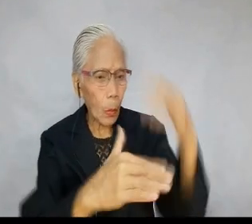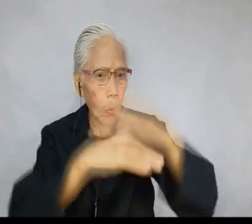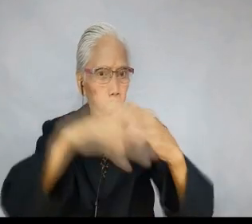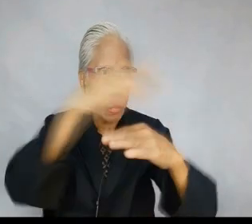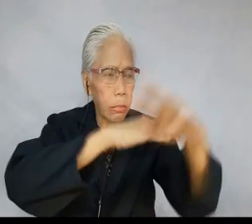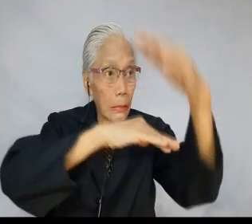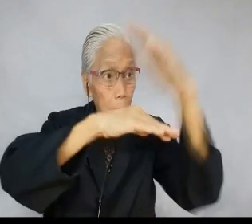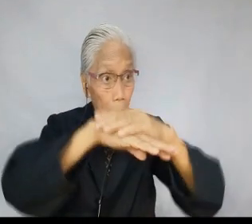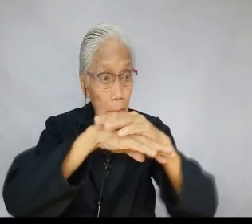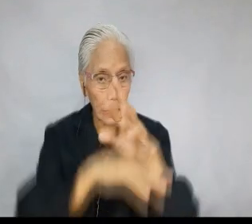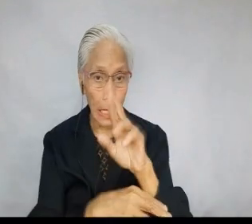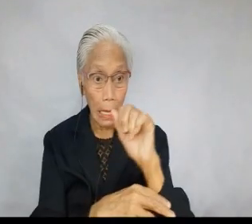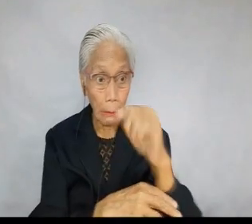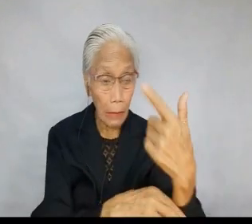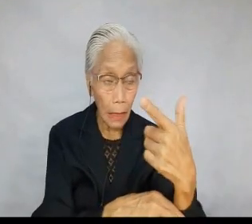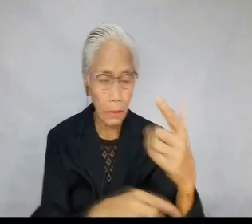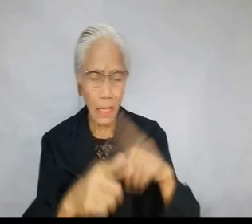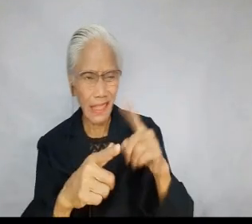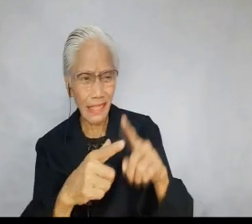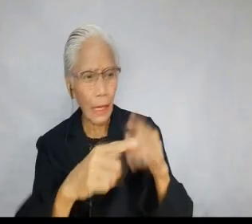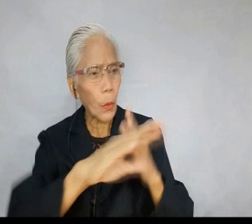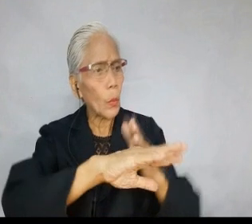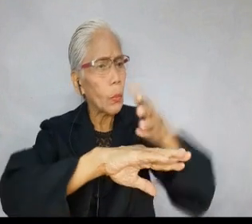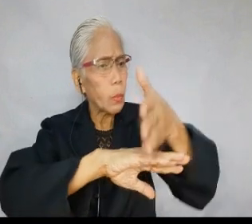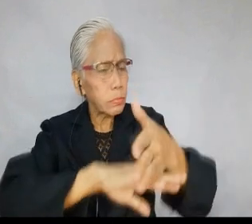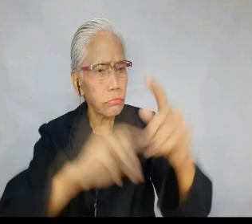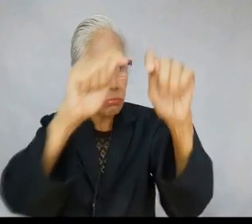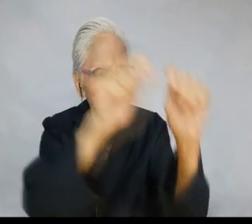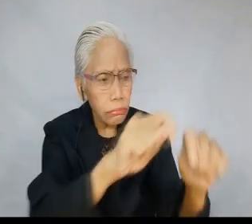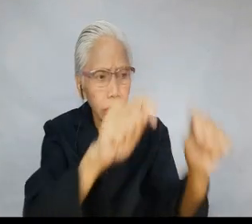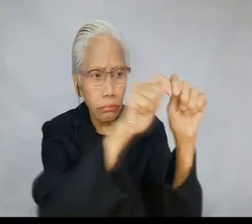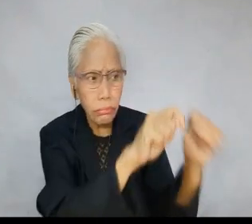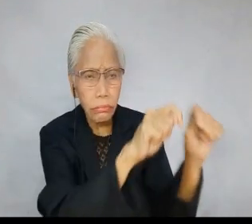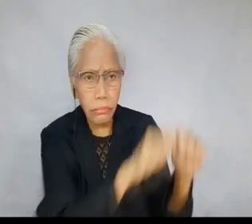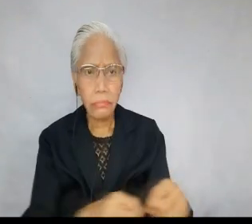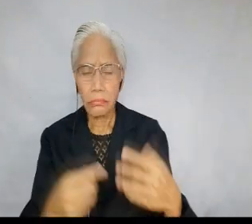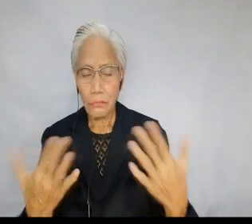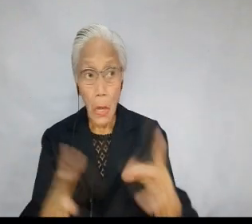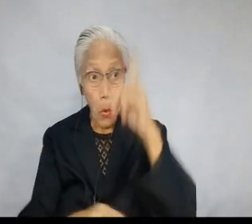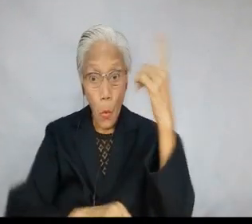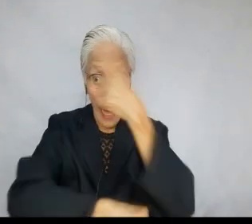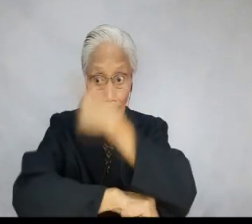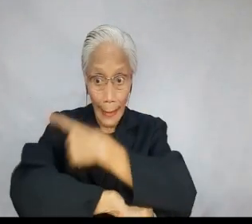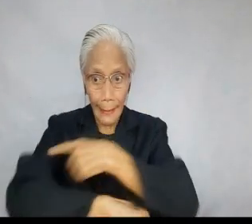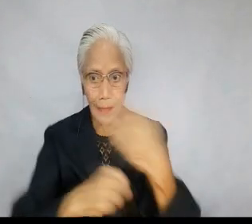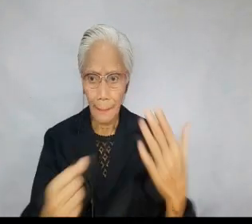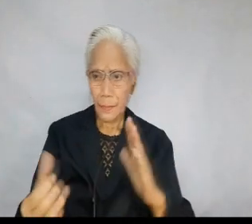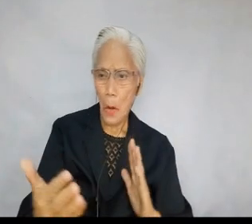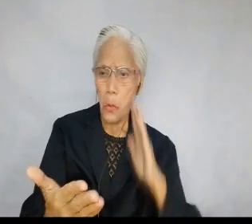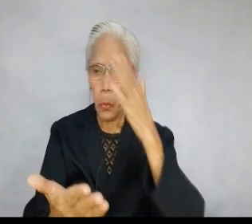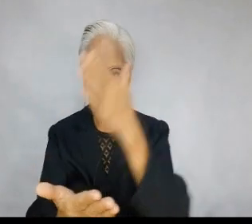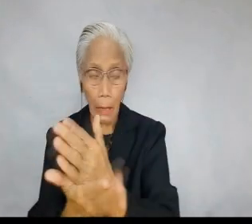a tray, at other times, just on top of some layers of rags. 33. Then off she would go across town carrying this enormous